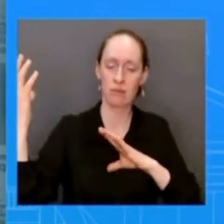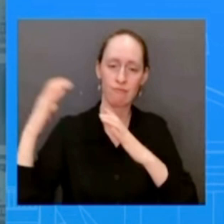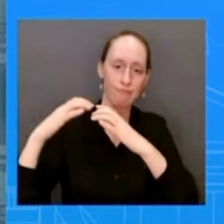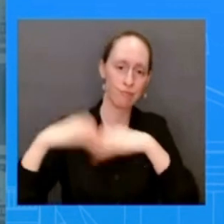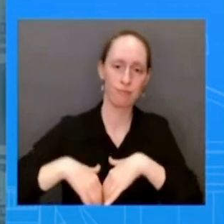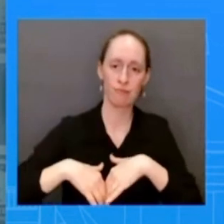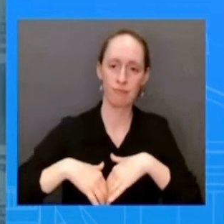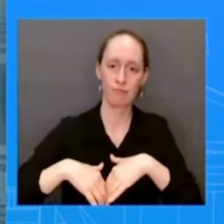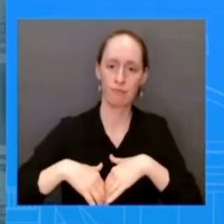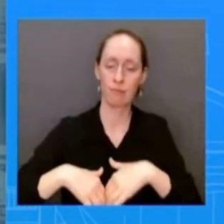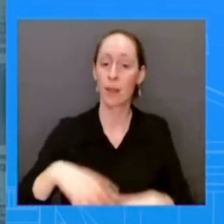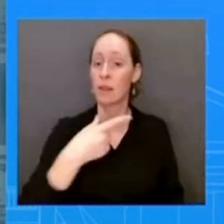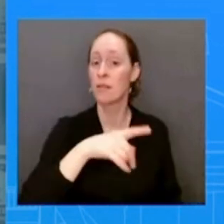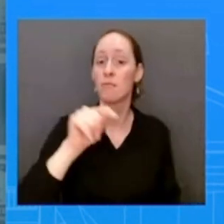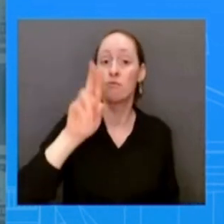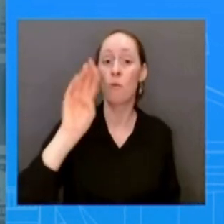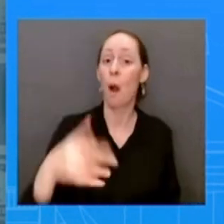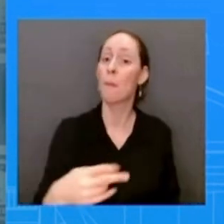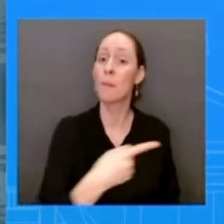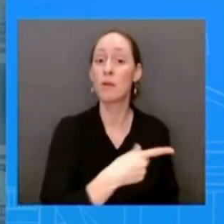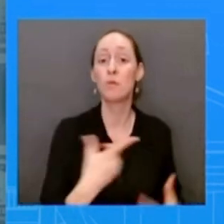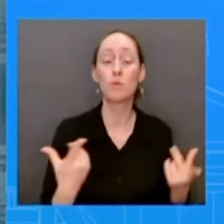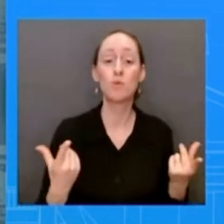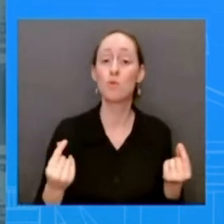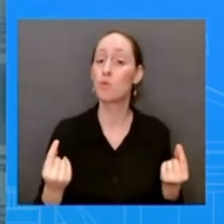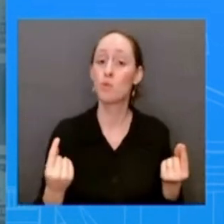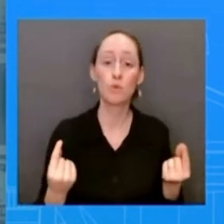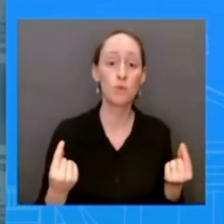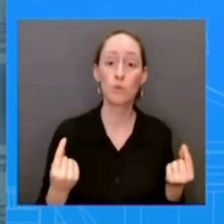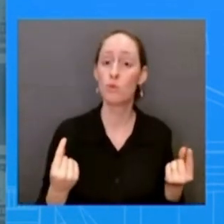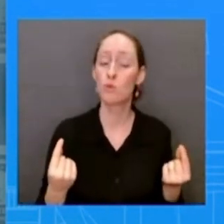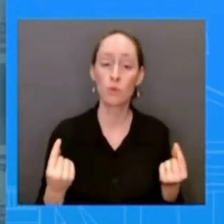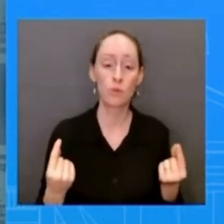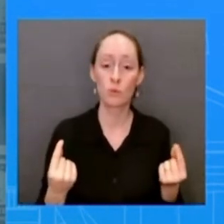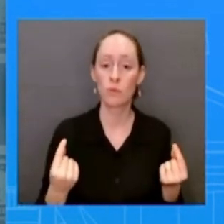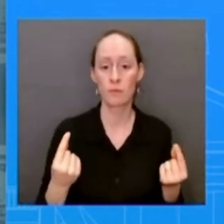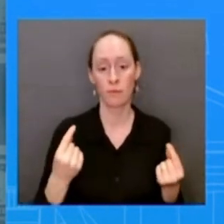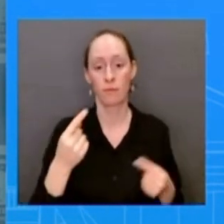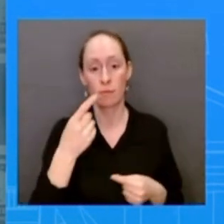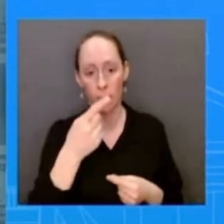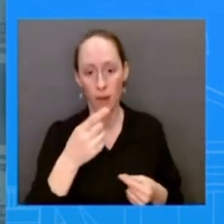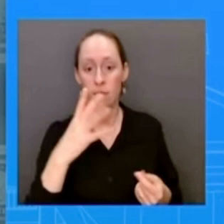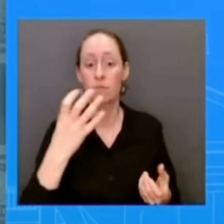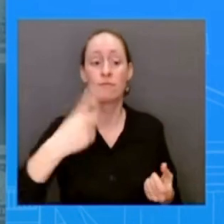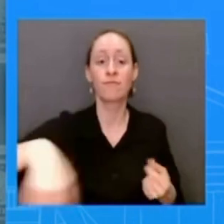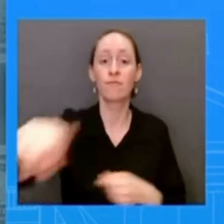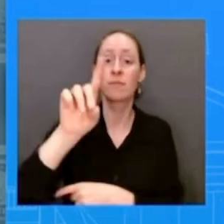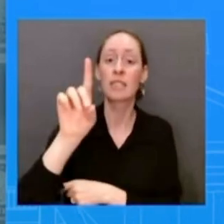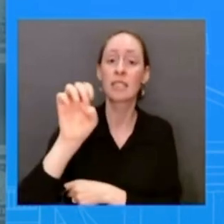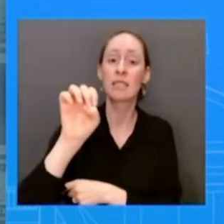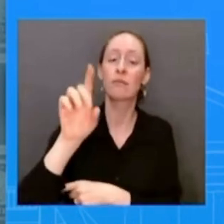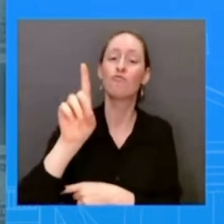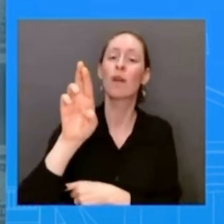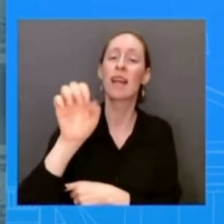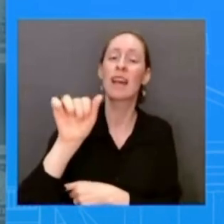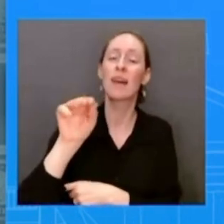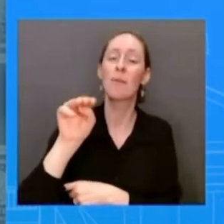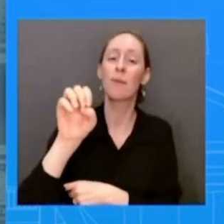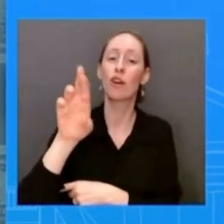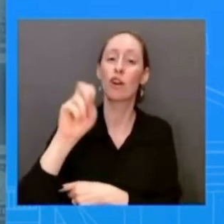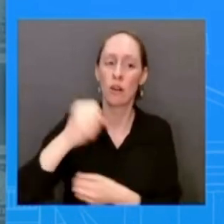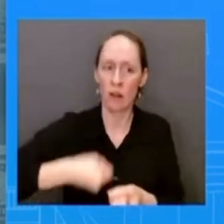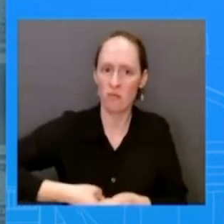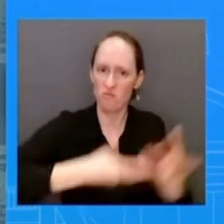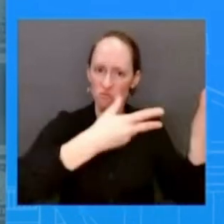to court to protect them trump ripped babies from their mother's arms were reuniting those children with their families with